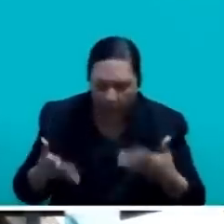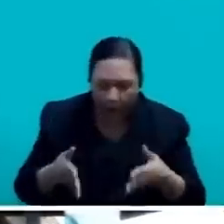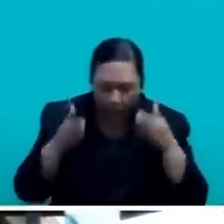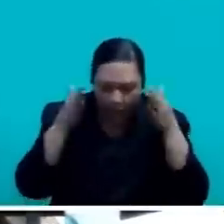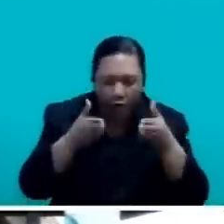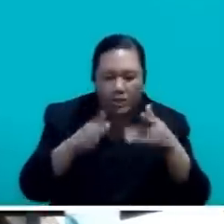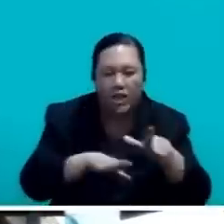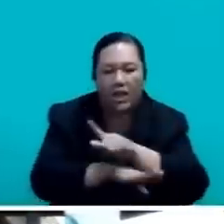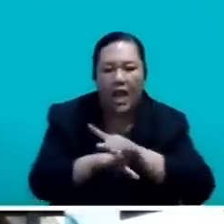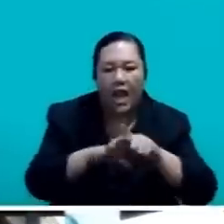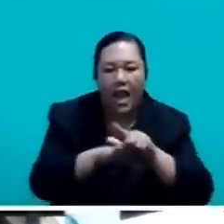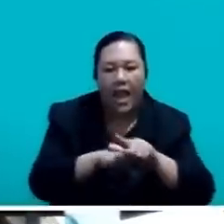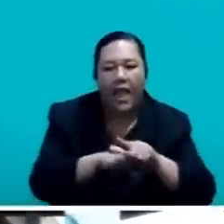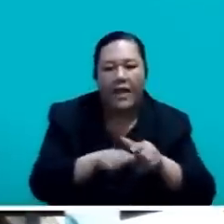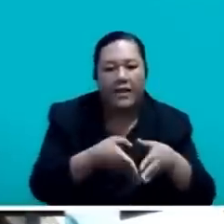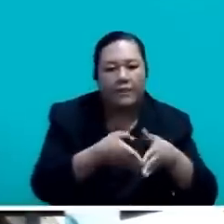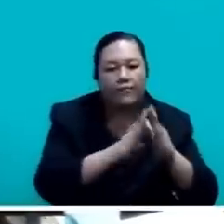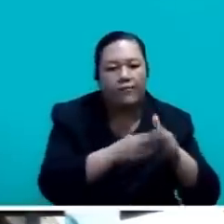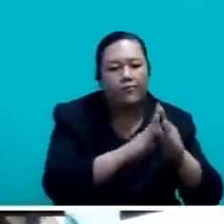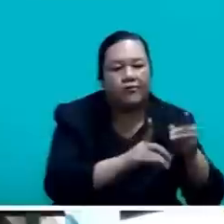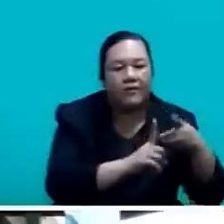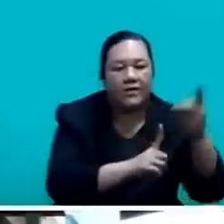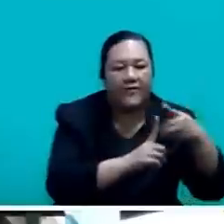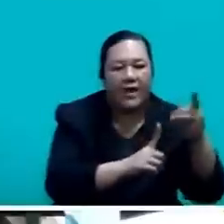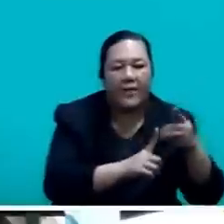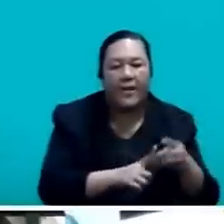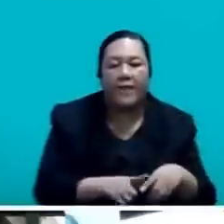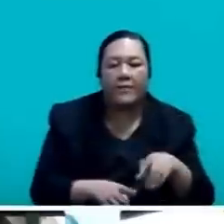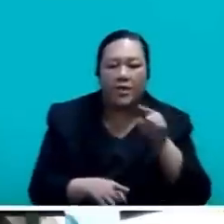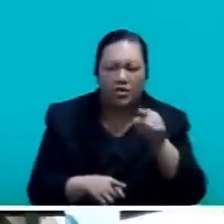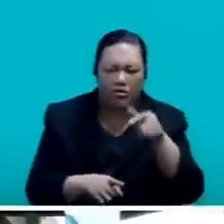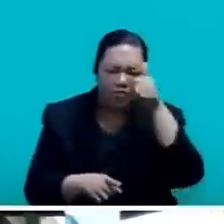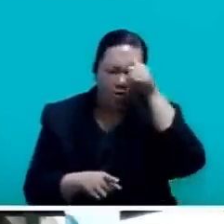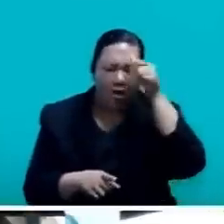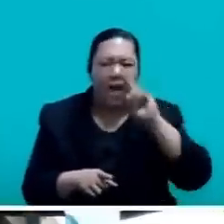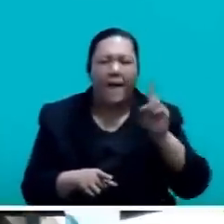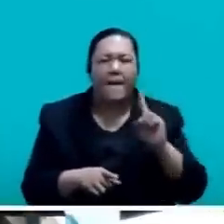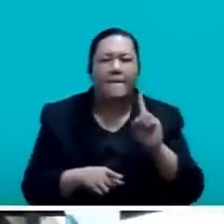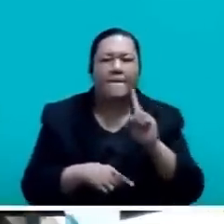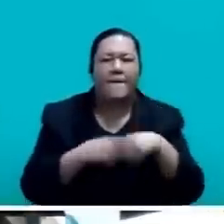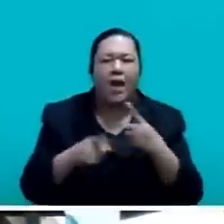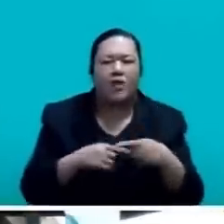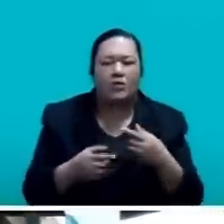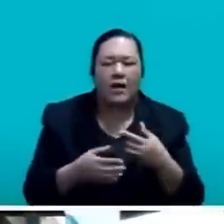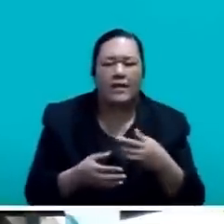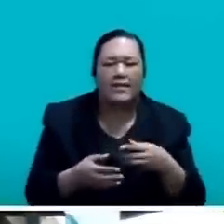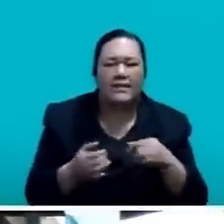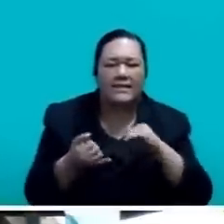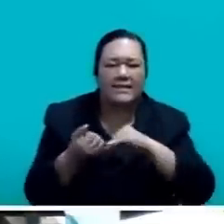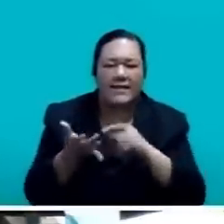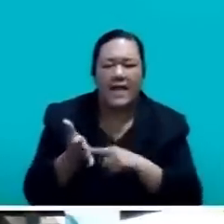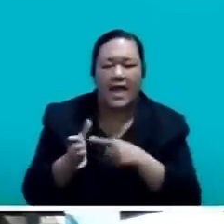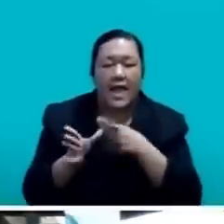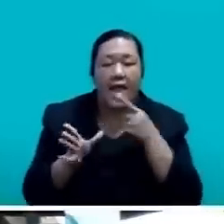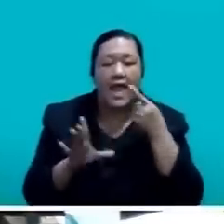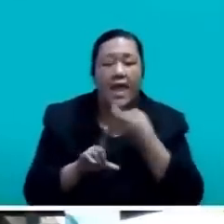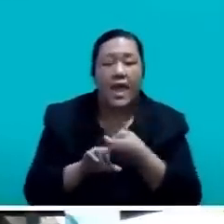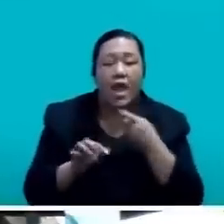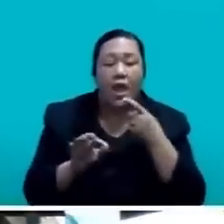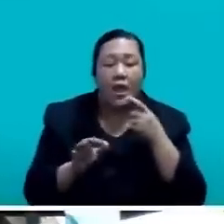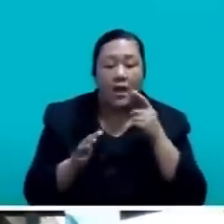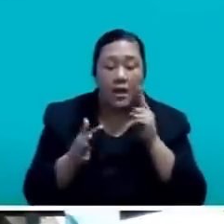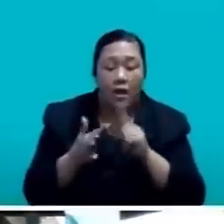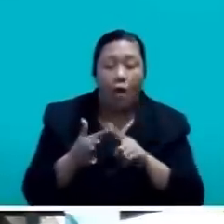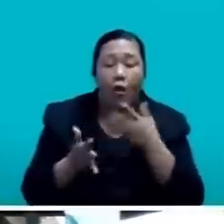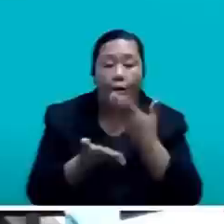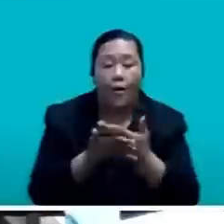This, of course, you would note is evident in the launch of the State Land Online Application Portal, which is transparent,